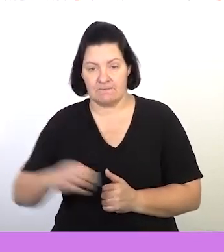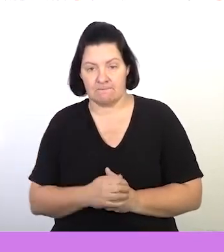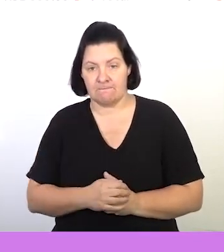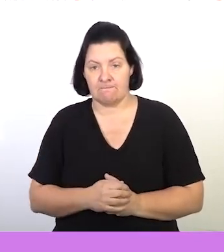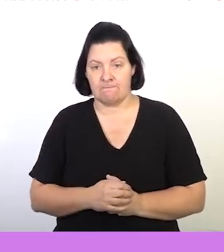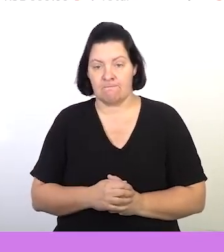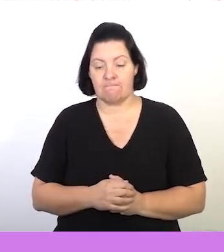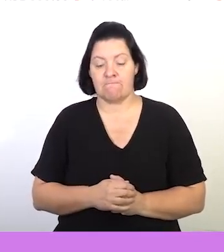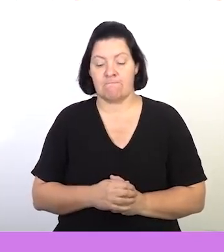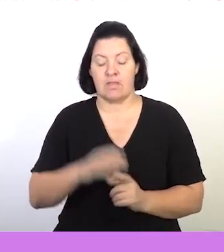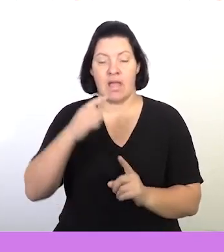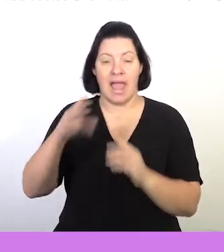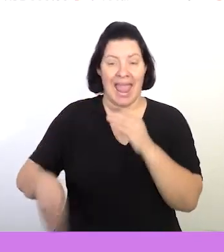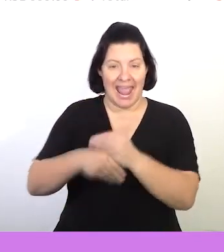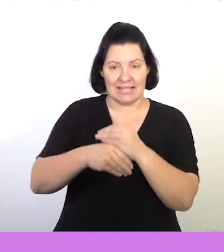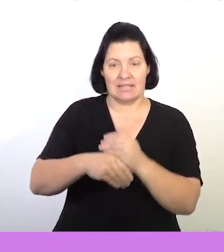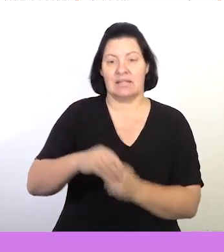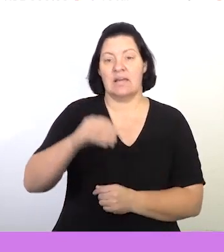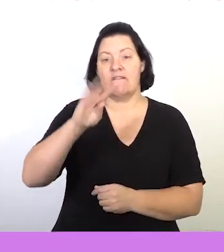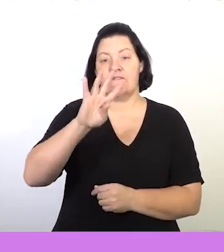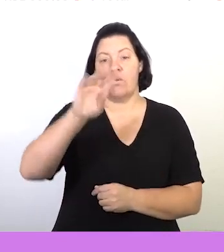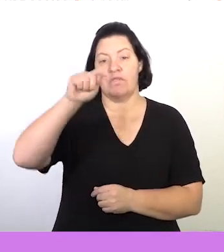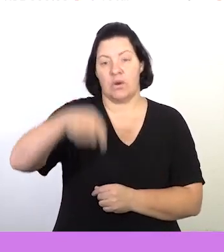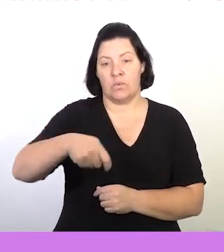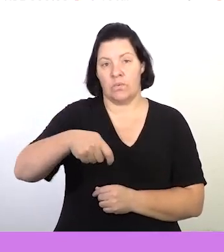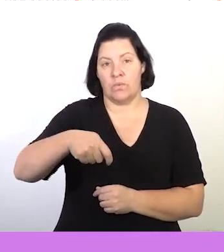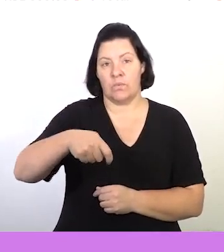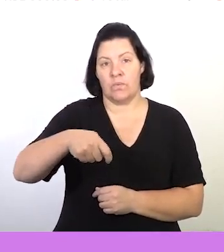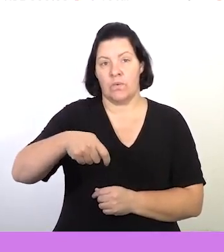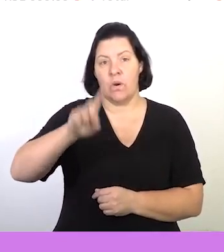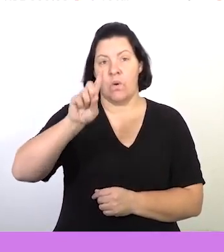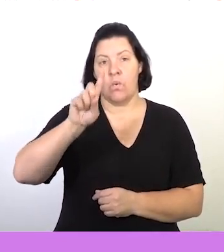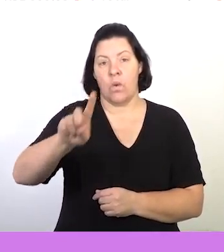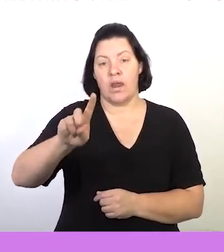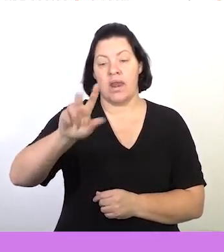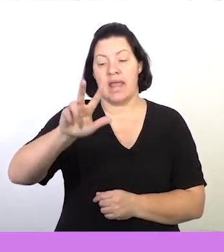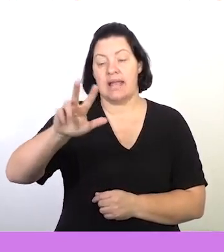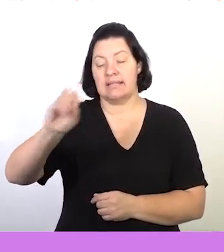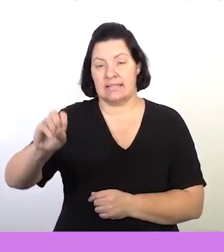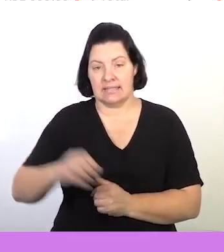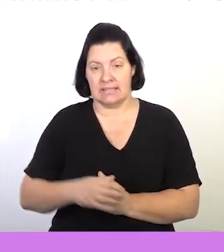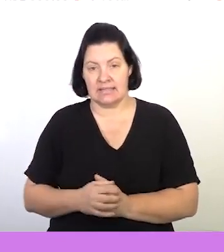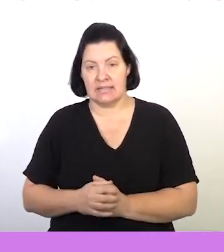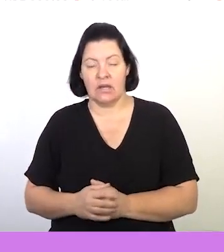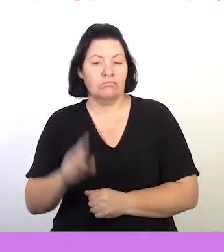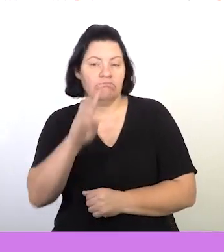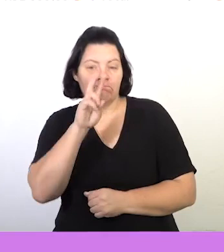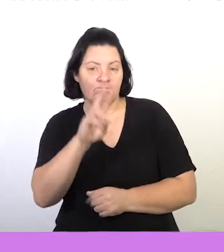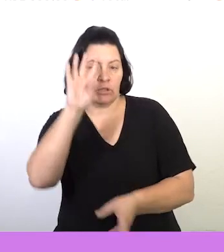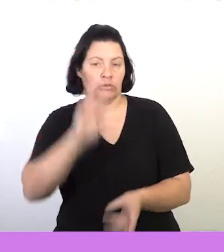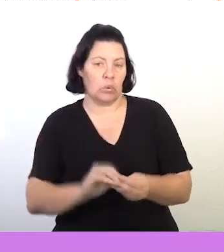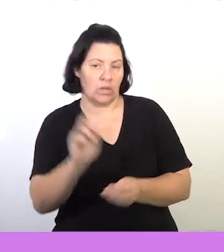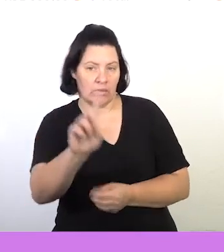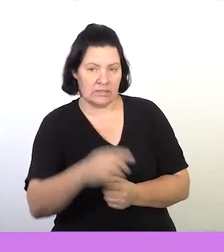Rand plus my 4,180 Rand to see